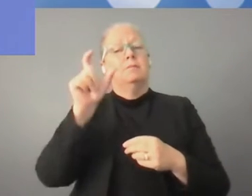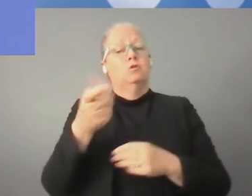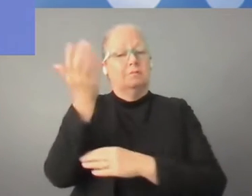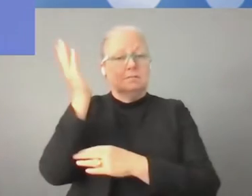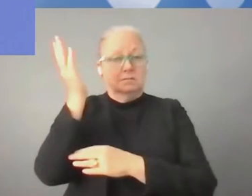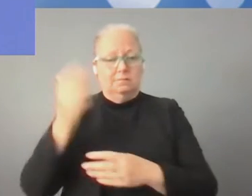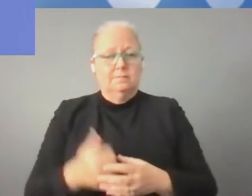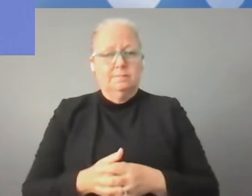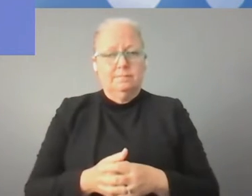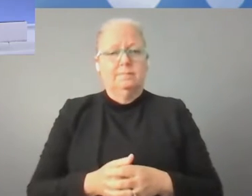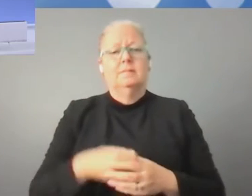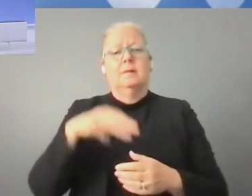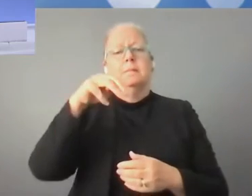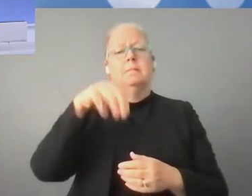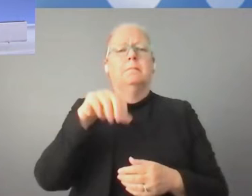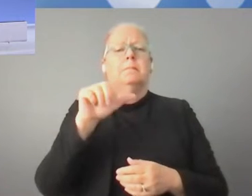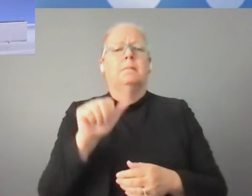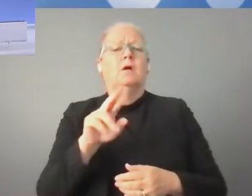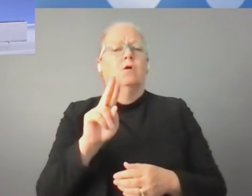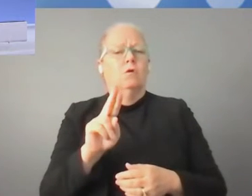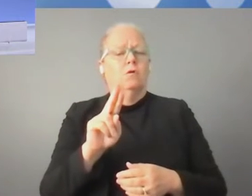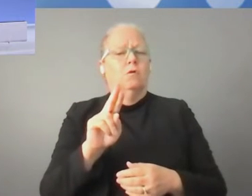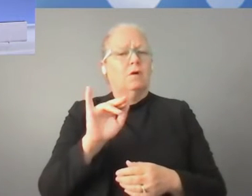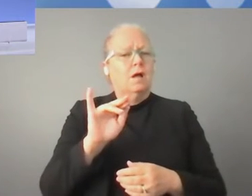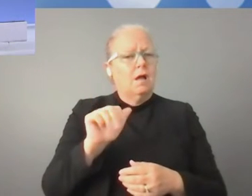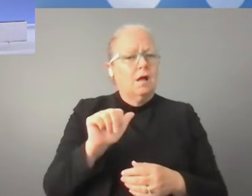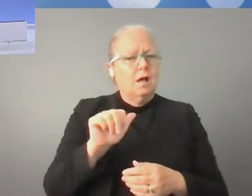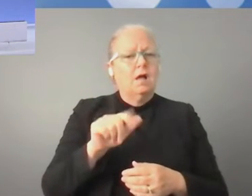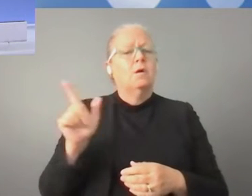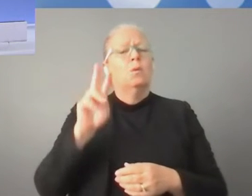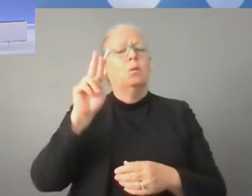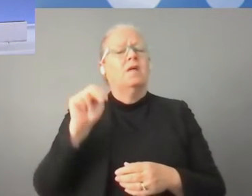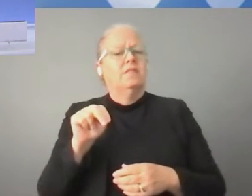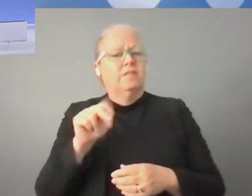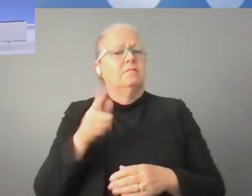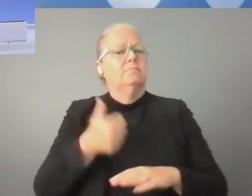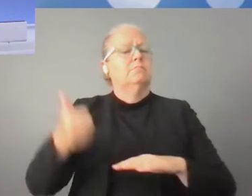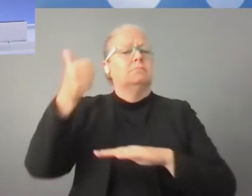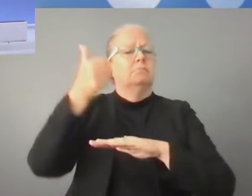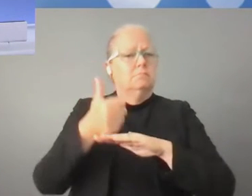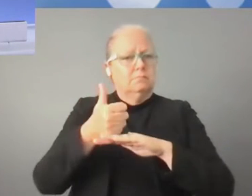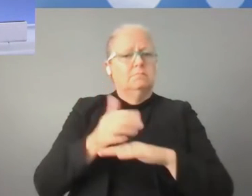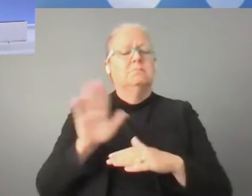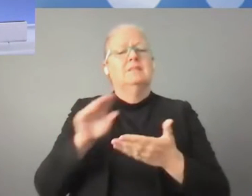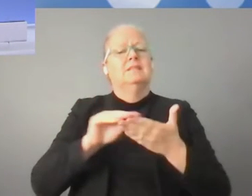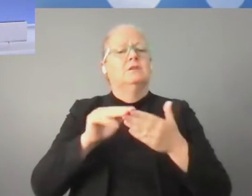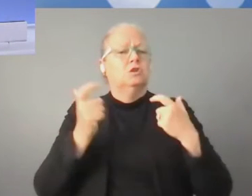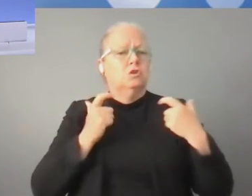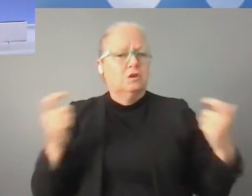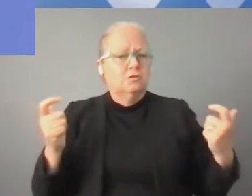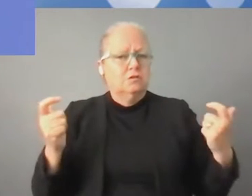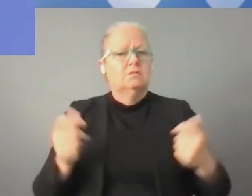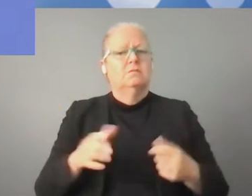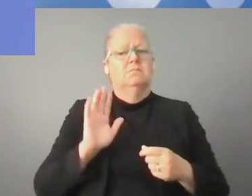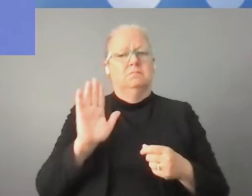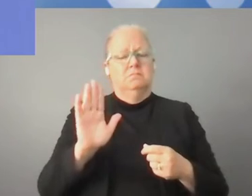Francesca Spatoliziano, Interim Head Office, United Nations Office of the Secretary General's Envoy on Technology, to